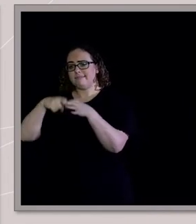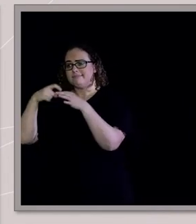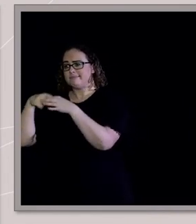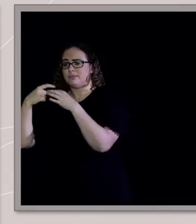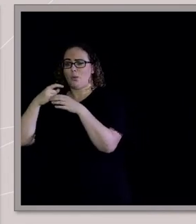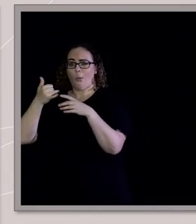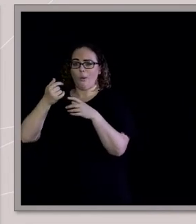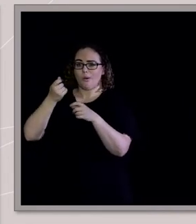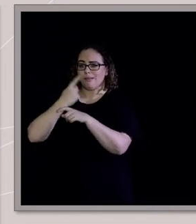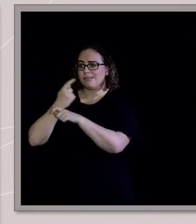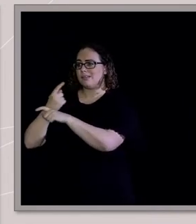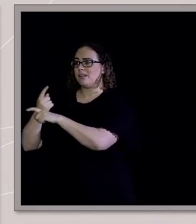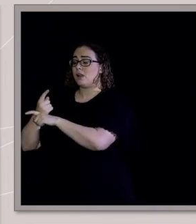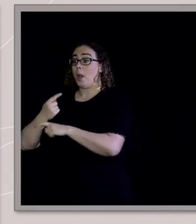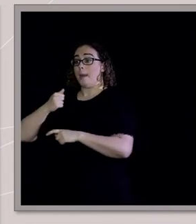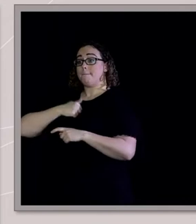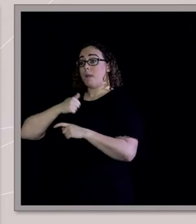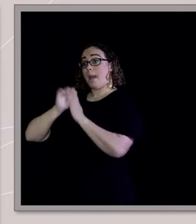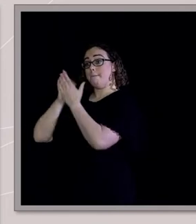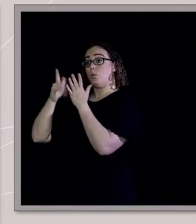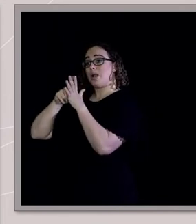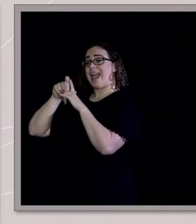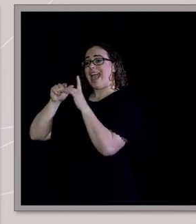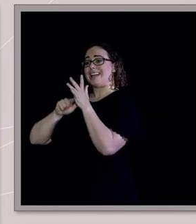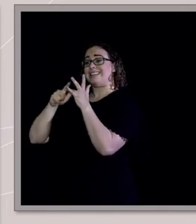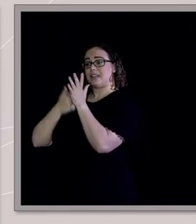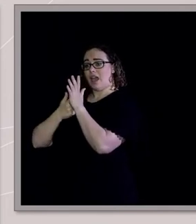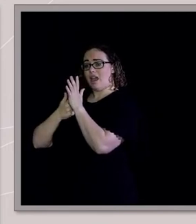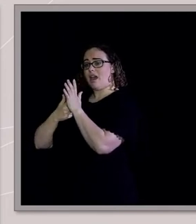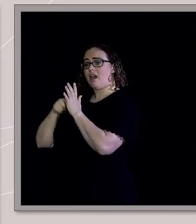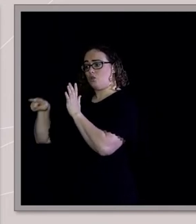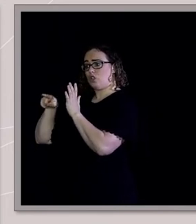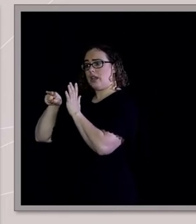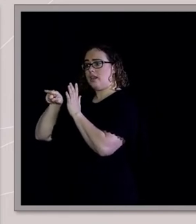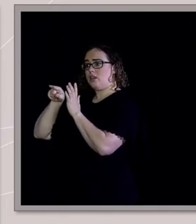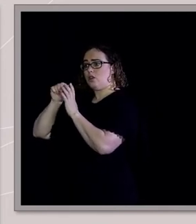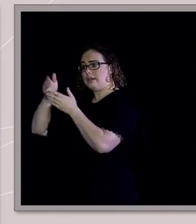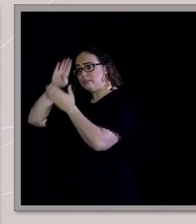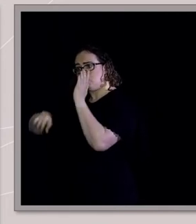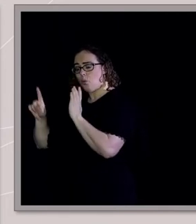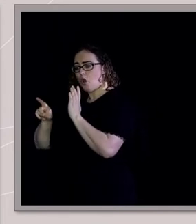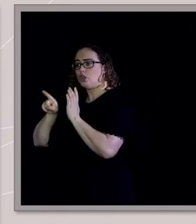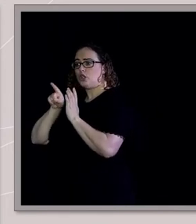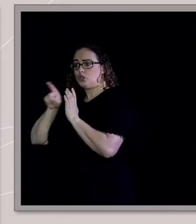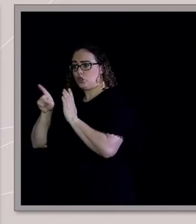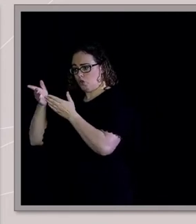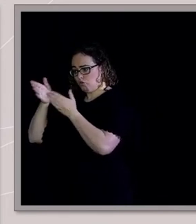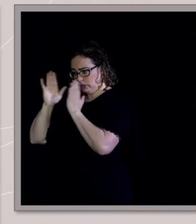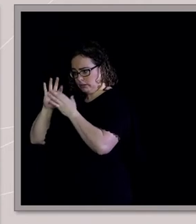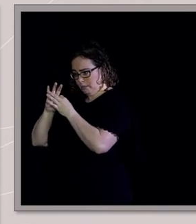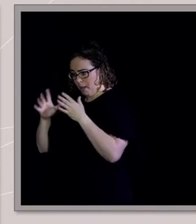of coming out as a lesbian. It's the same dynamics. It's these internalized truths that we're scared to share.